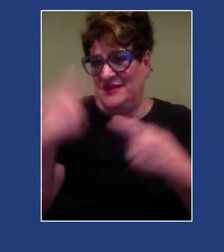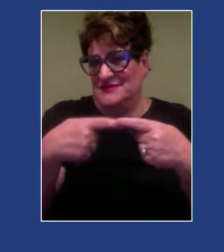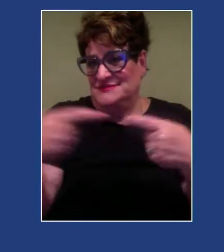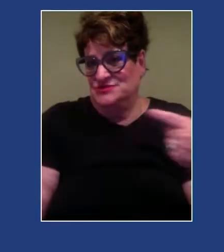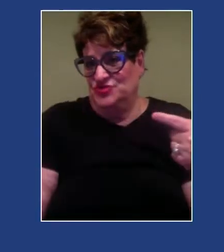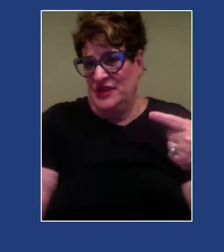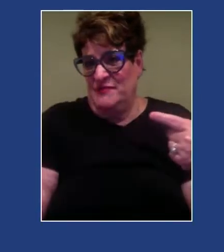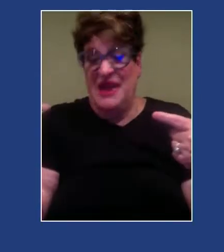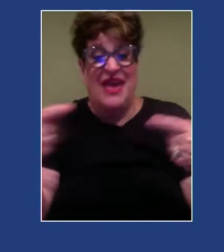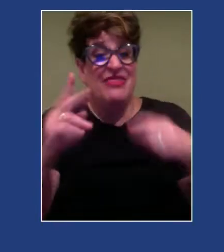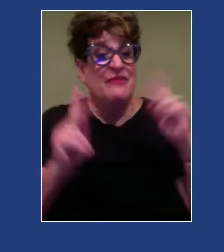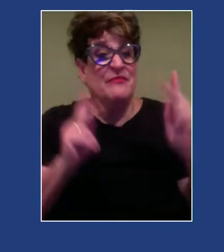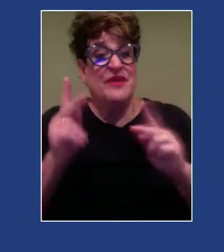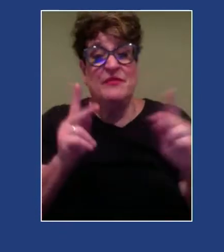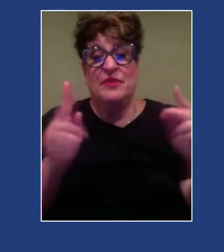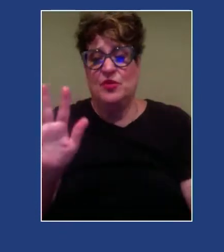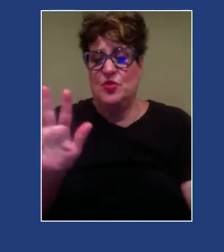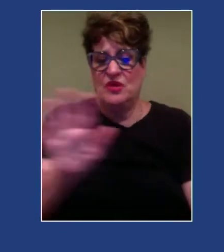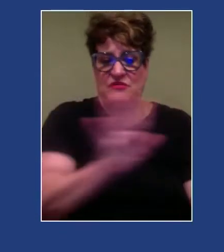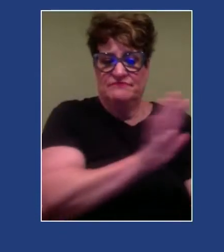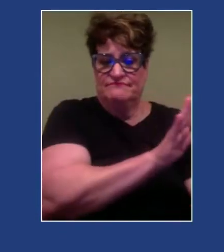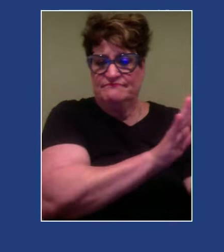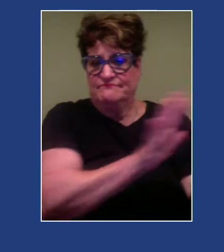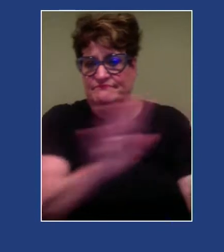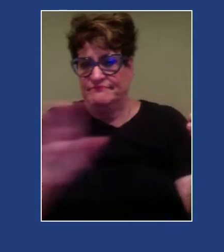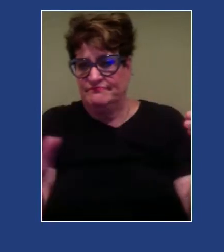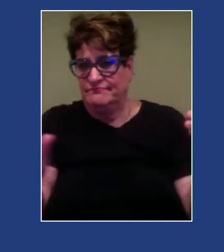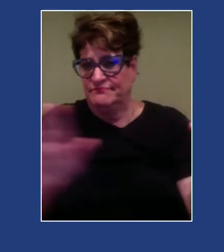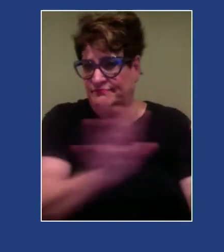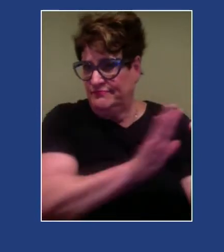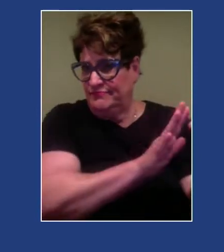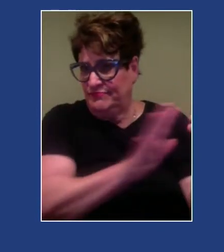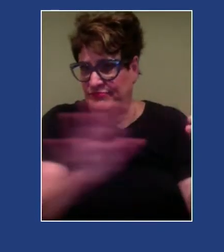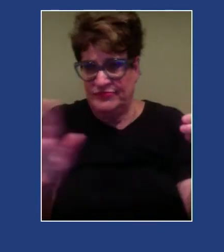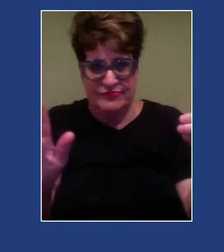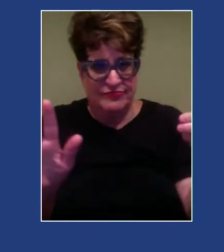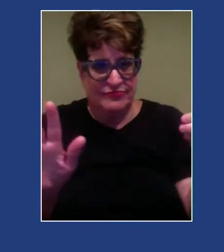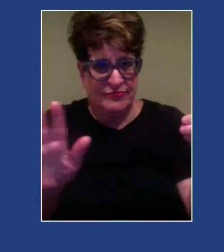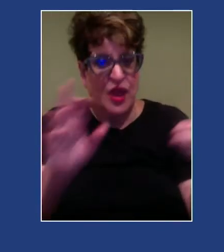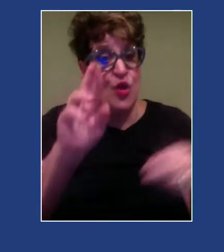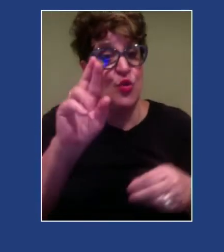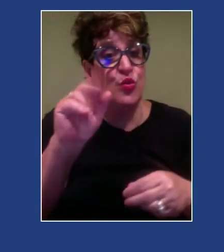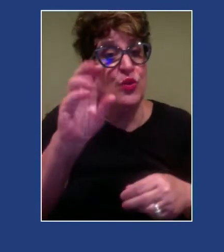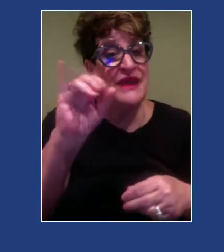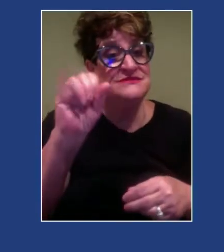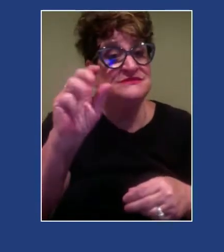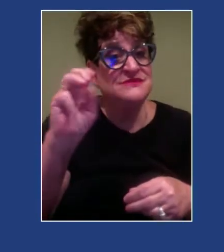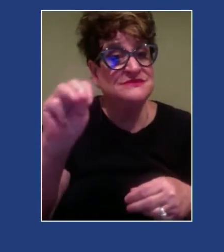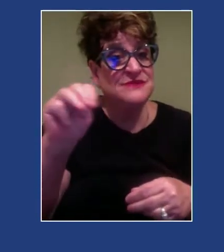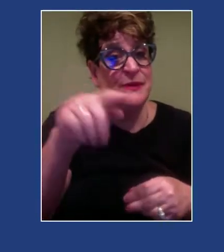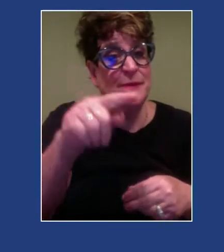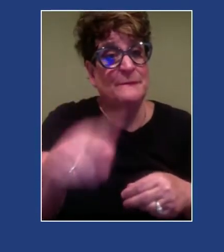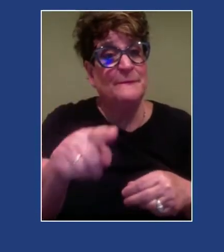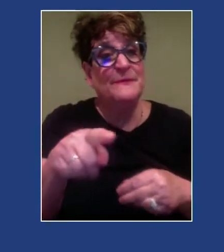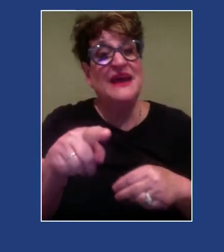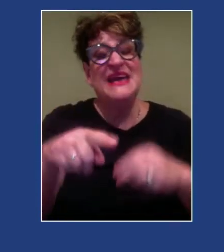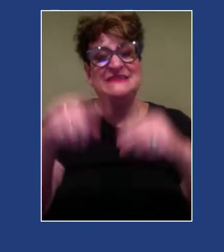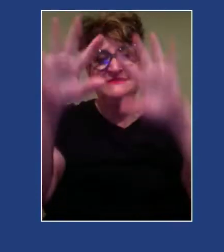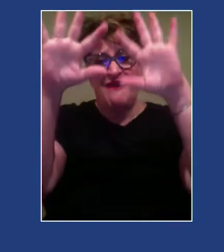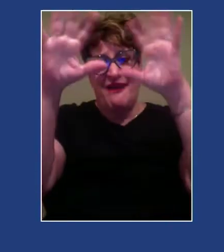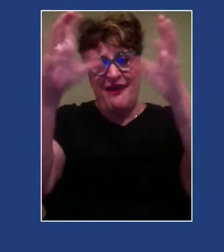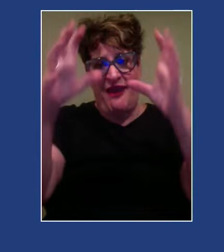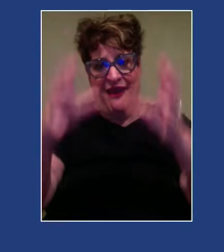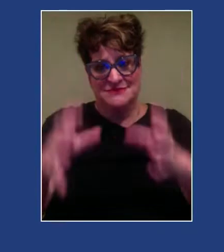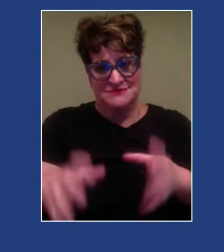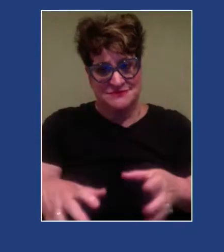in between that spectrum in some way, right? That racism operates from a caste-based system that places, again,